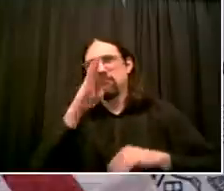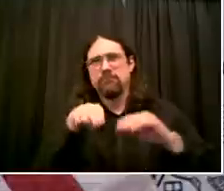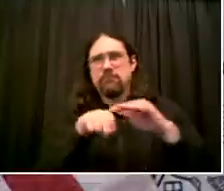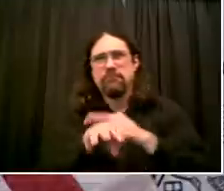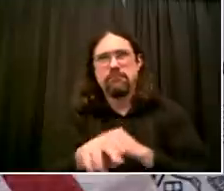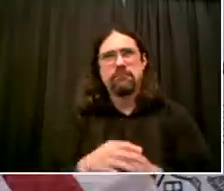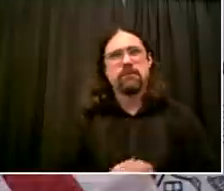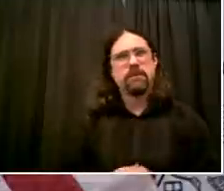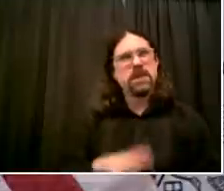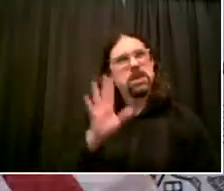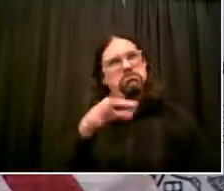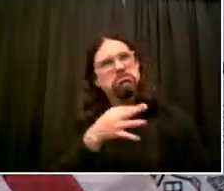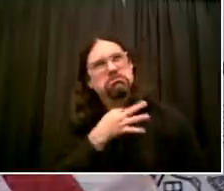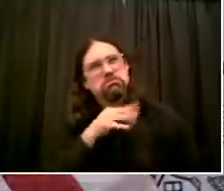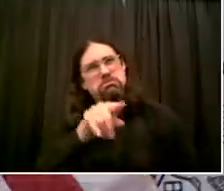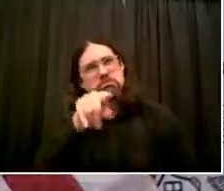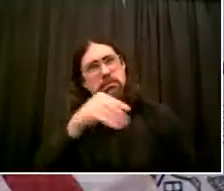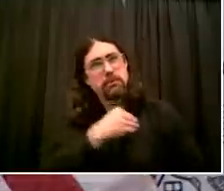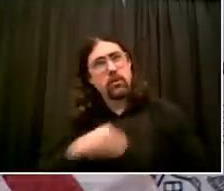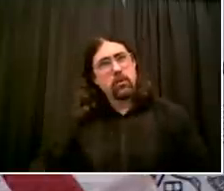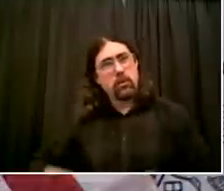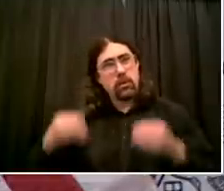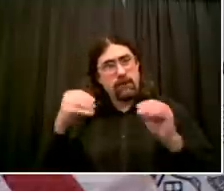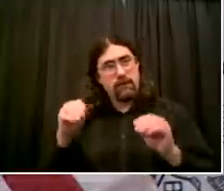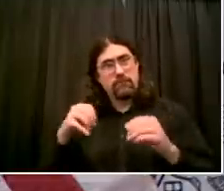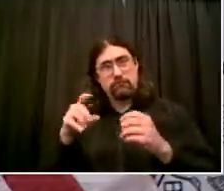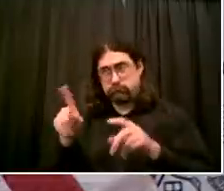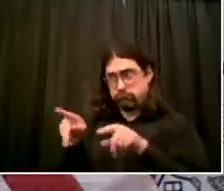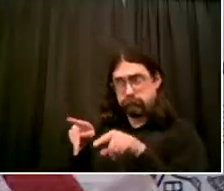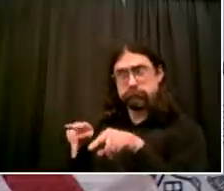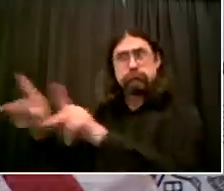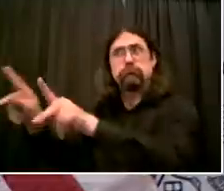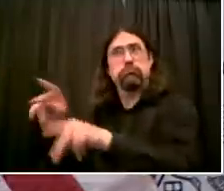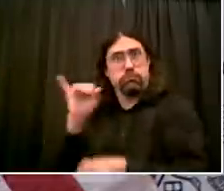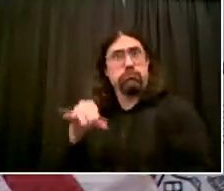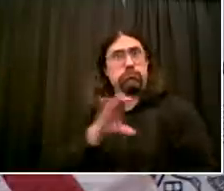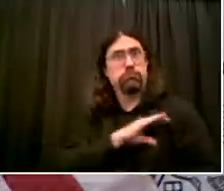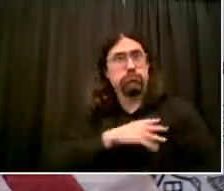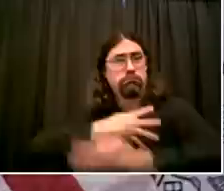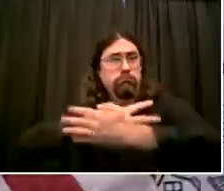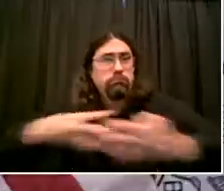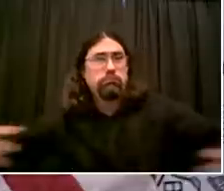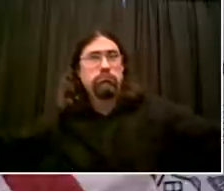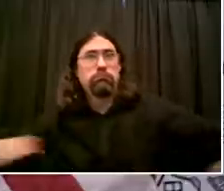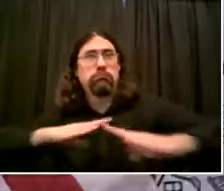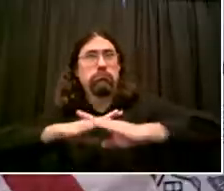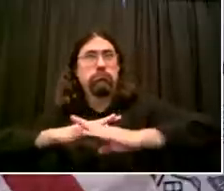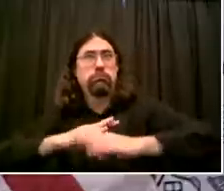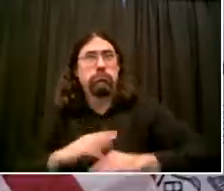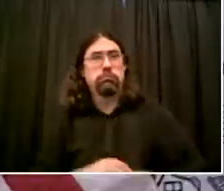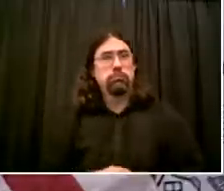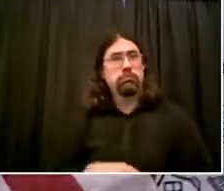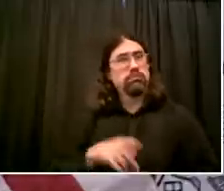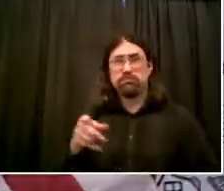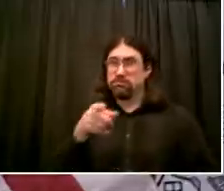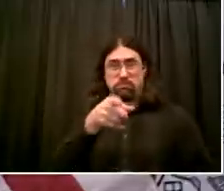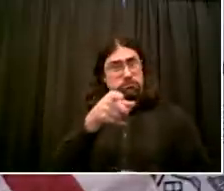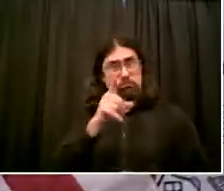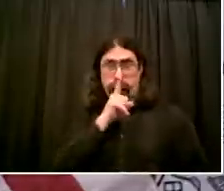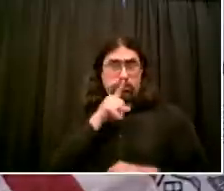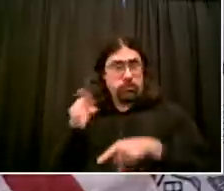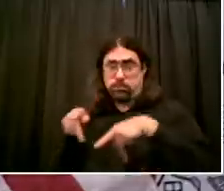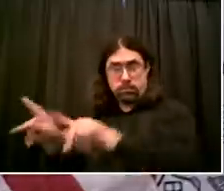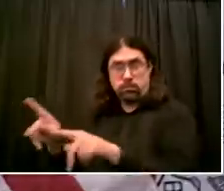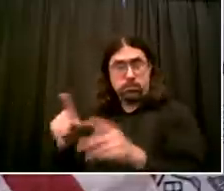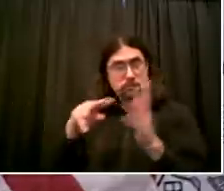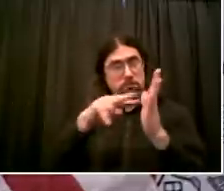if not, will you tell police precincts to reopen public streets and sidewalks to New Yorkers? Jake, I'll start and pass the Commissioner. Again,